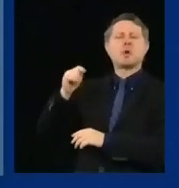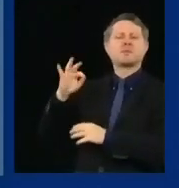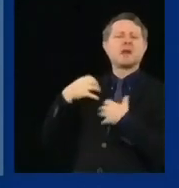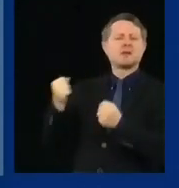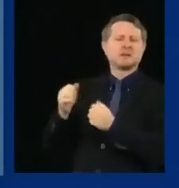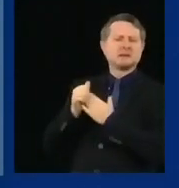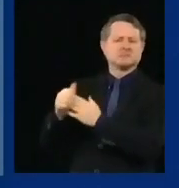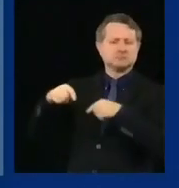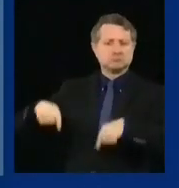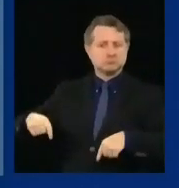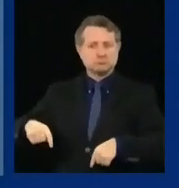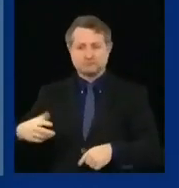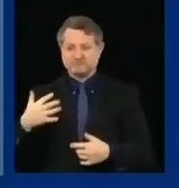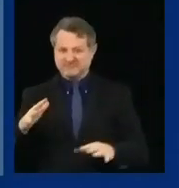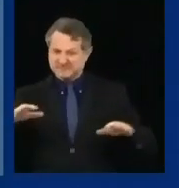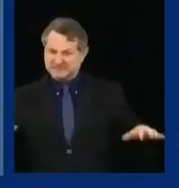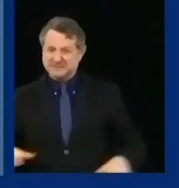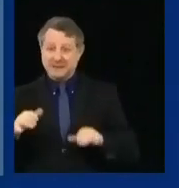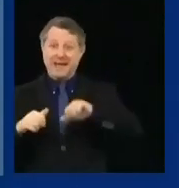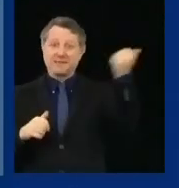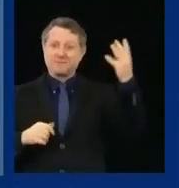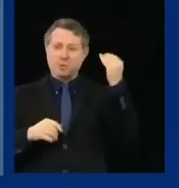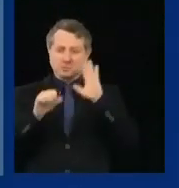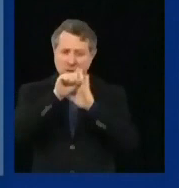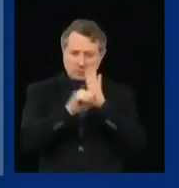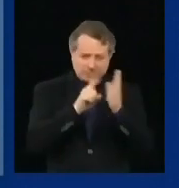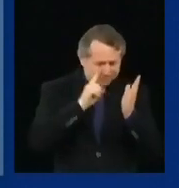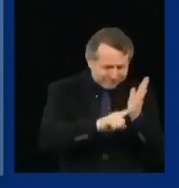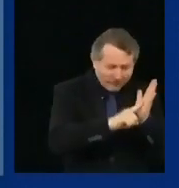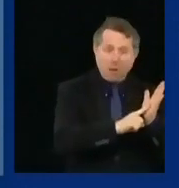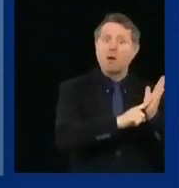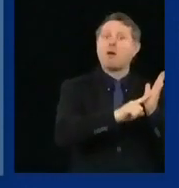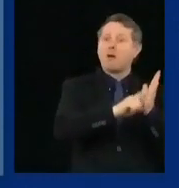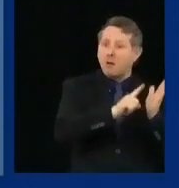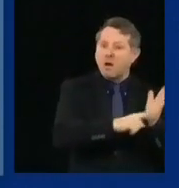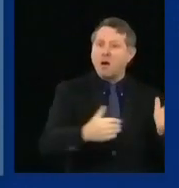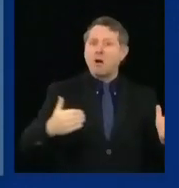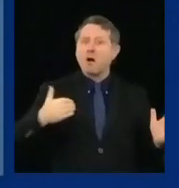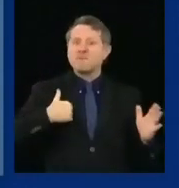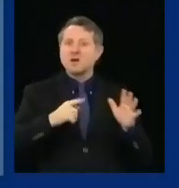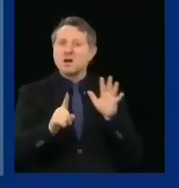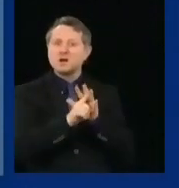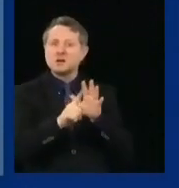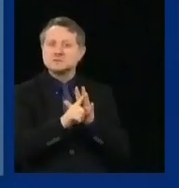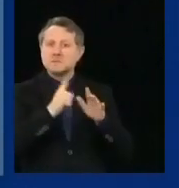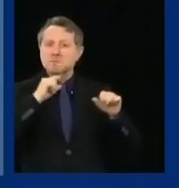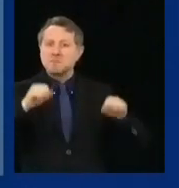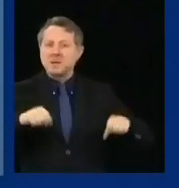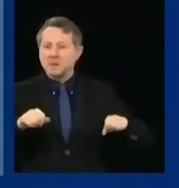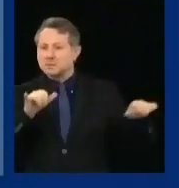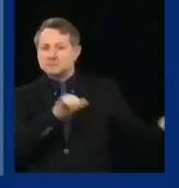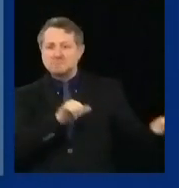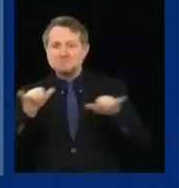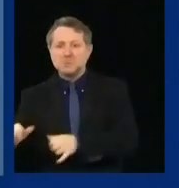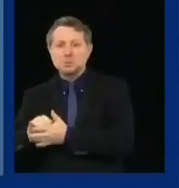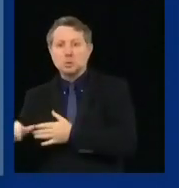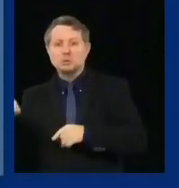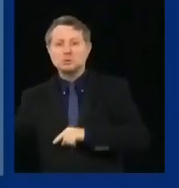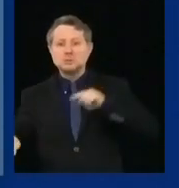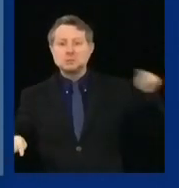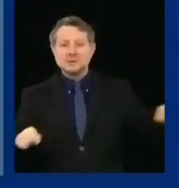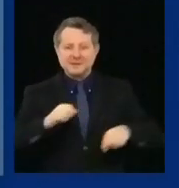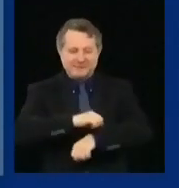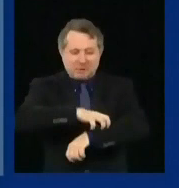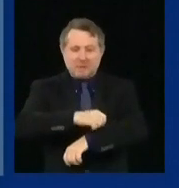cases in their state for possible inflammatory disease for